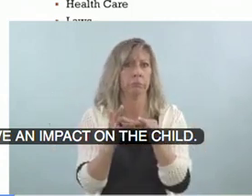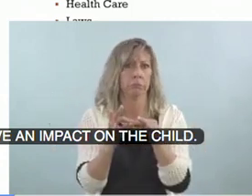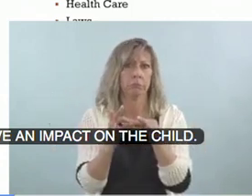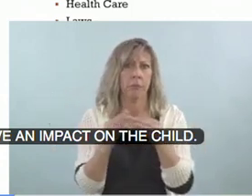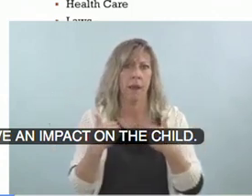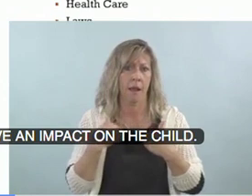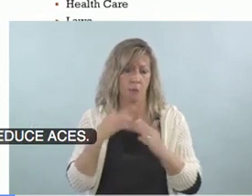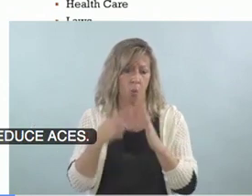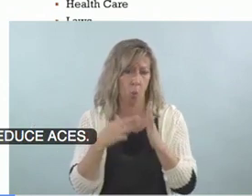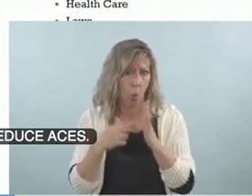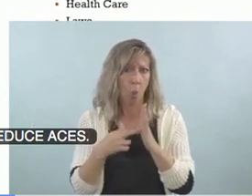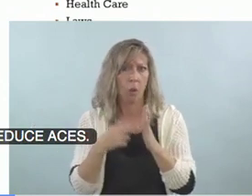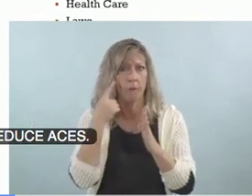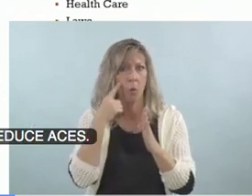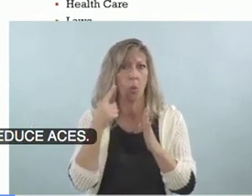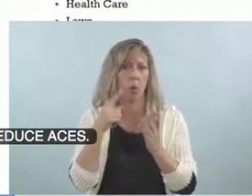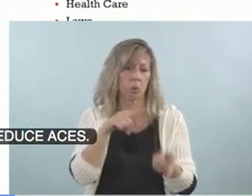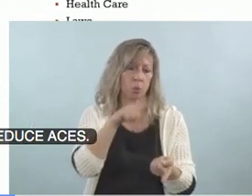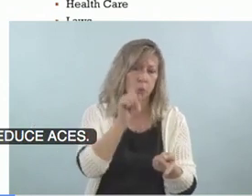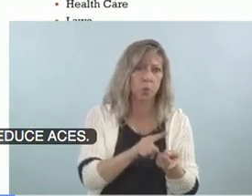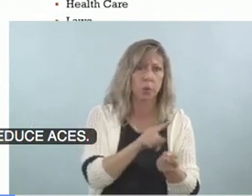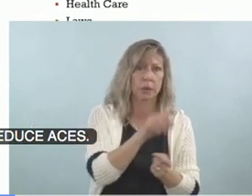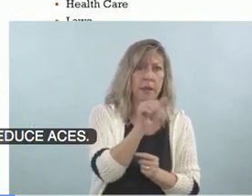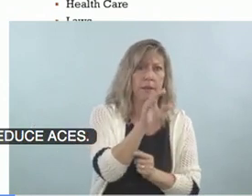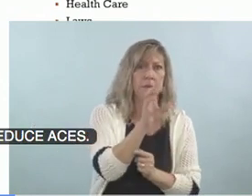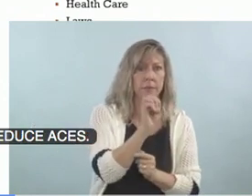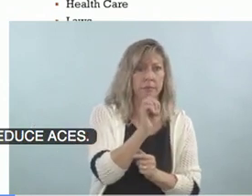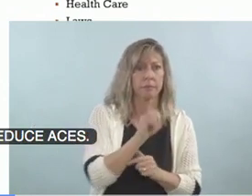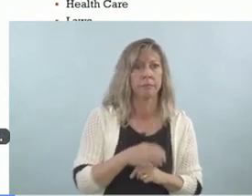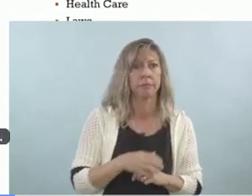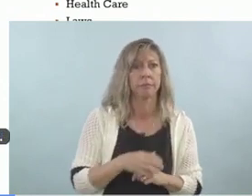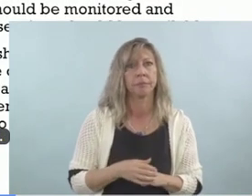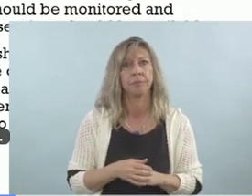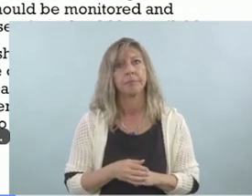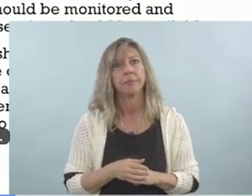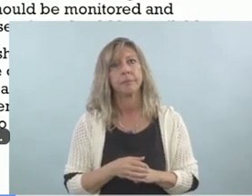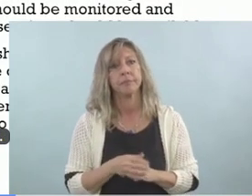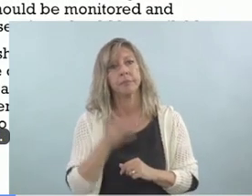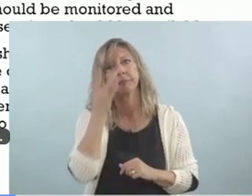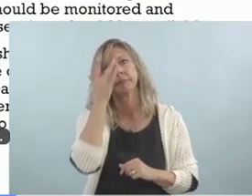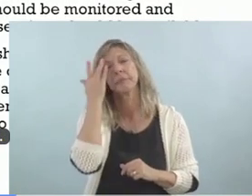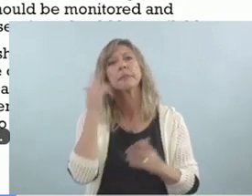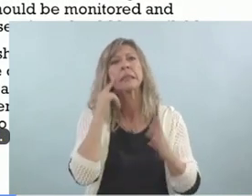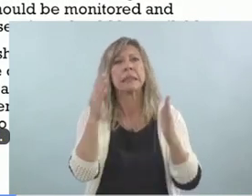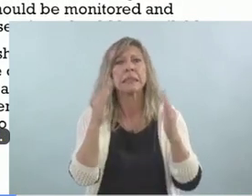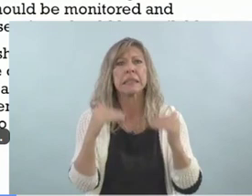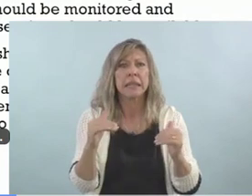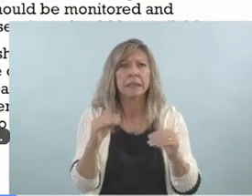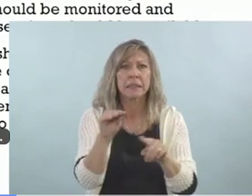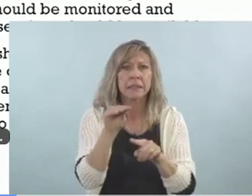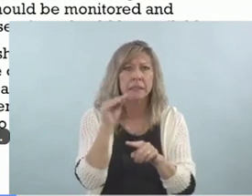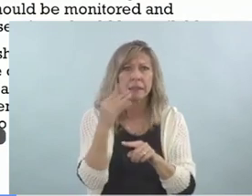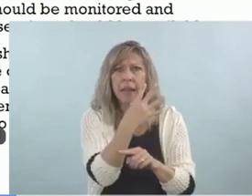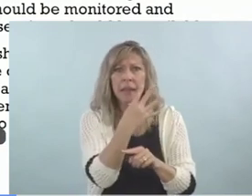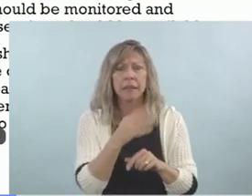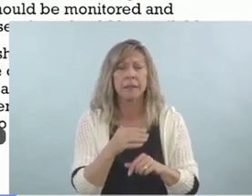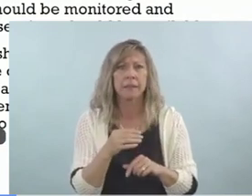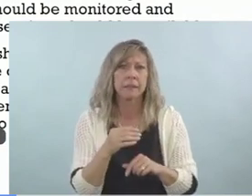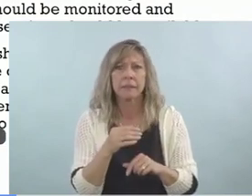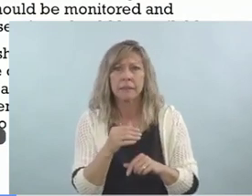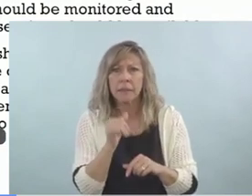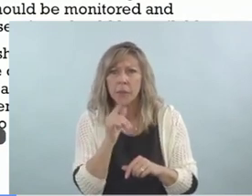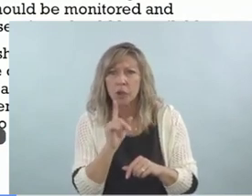ACEs. Let's go to the next slide. I want to be sure I finish. I'm not sure where I'm at because it's, it's hard to see the total number.